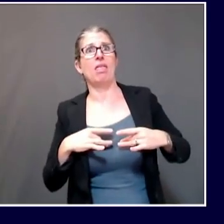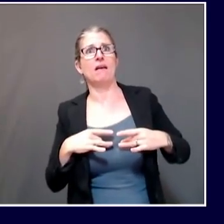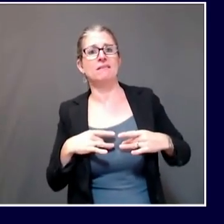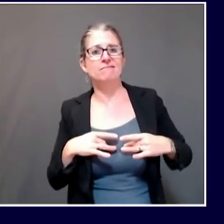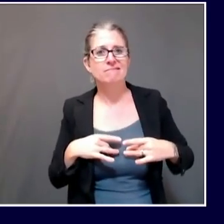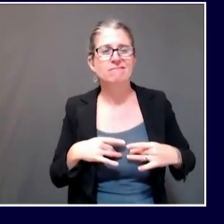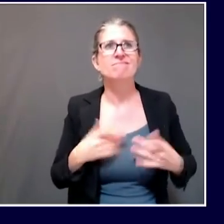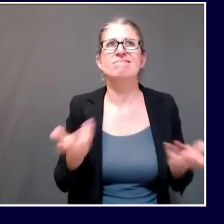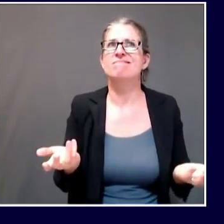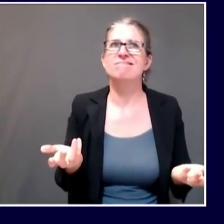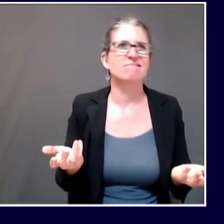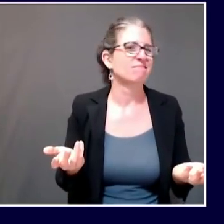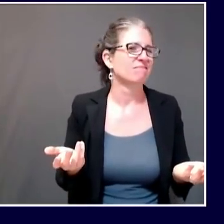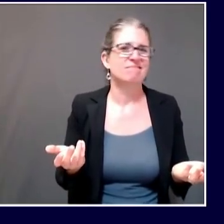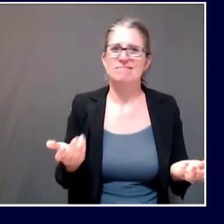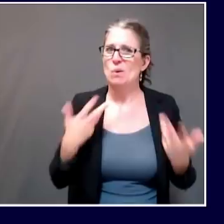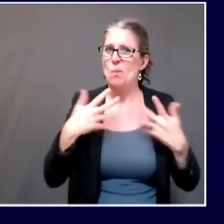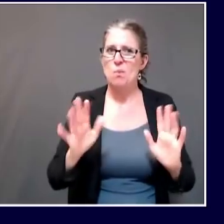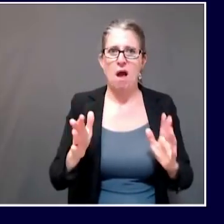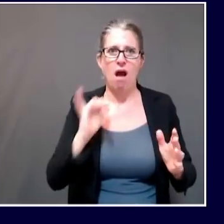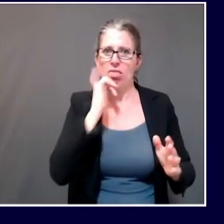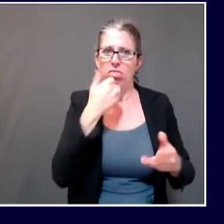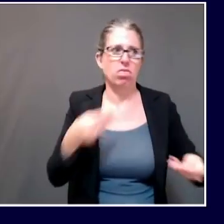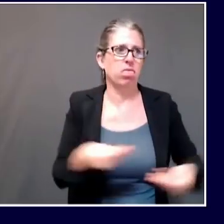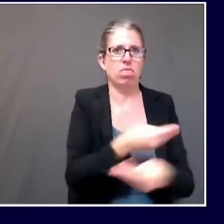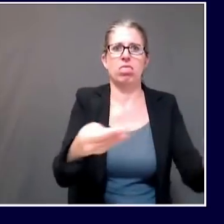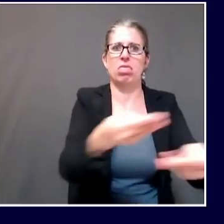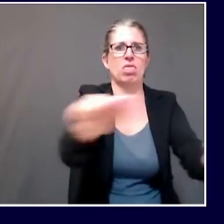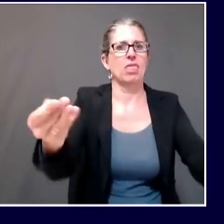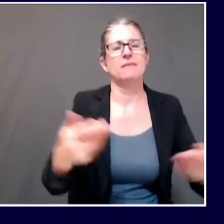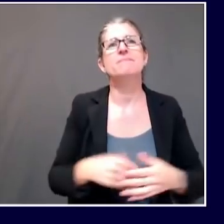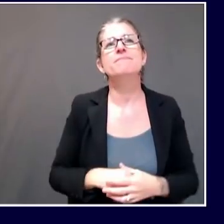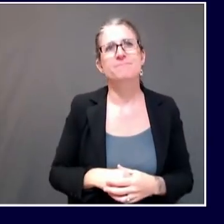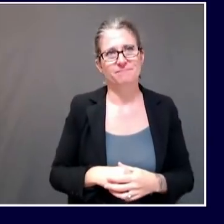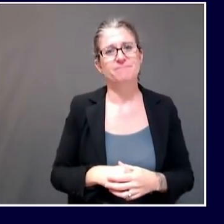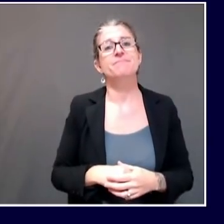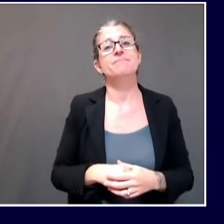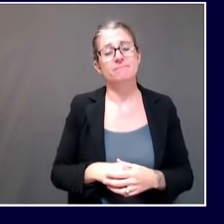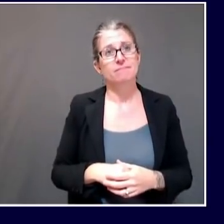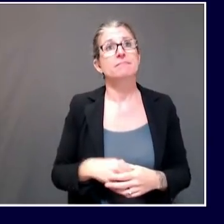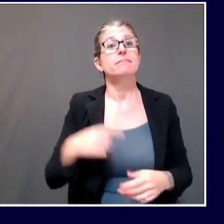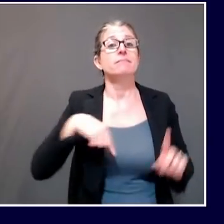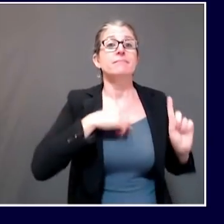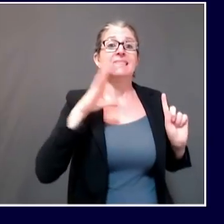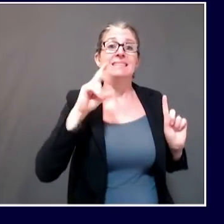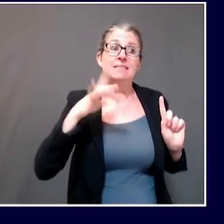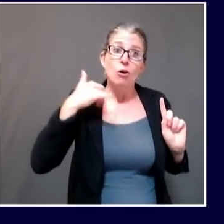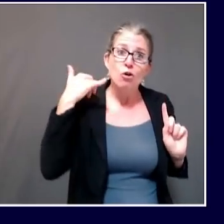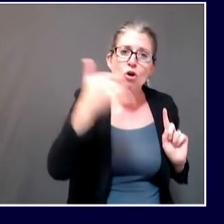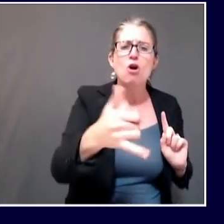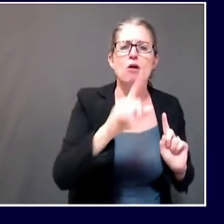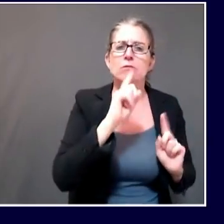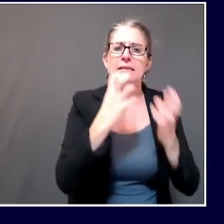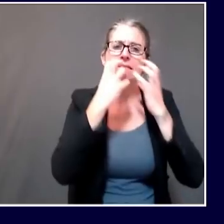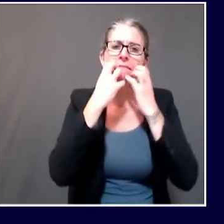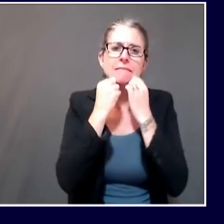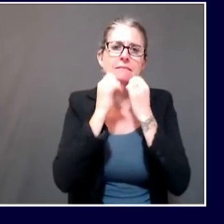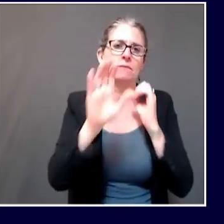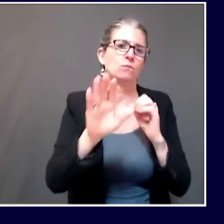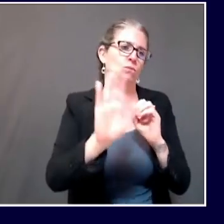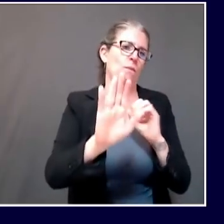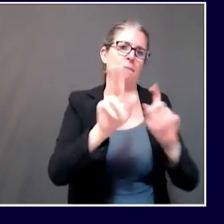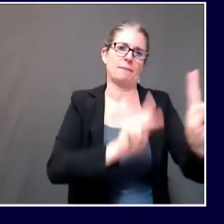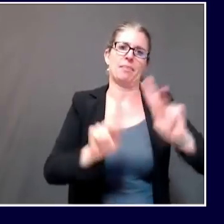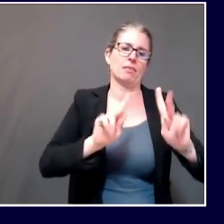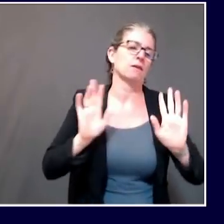adverse consequences. We're here to work with you to try to keep people safe and healthy. Great. And then a follow-up, don't know if